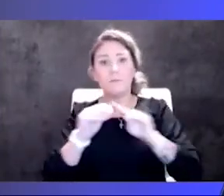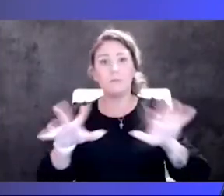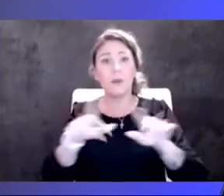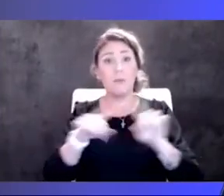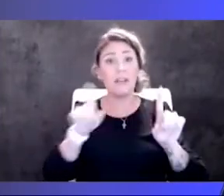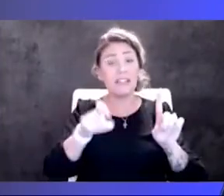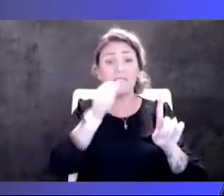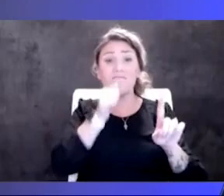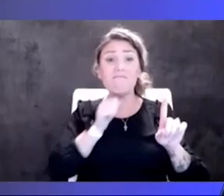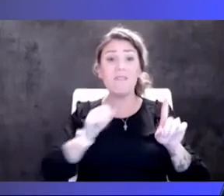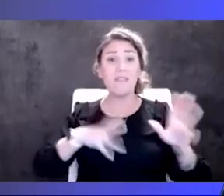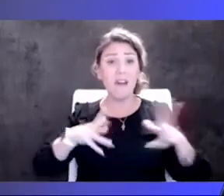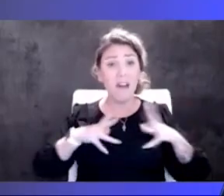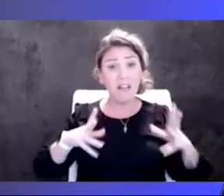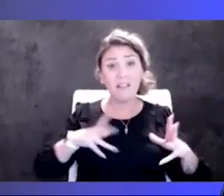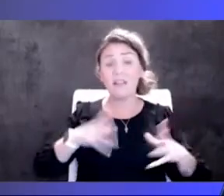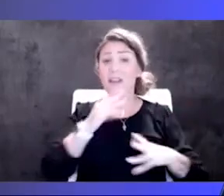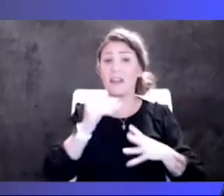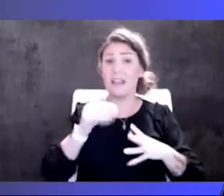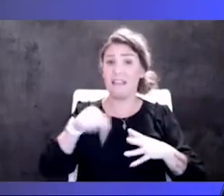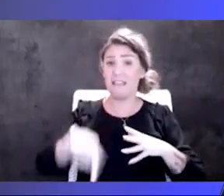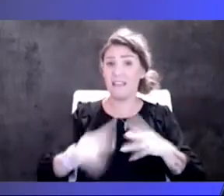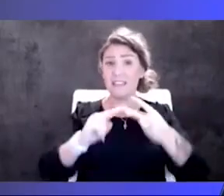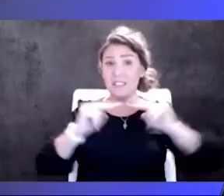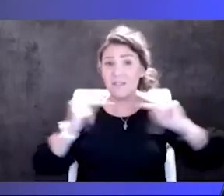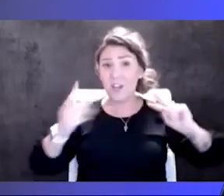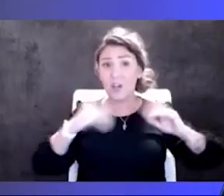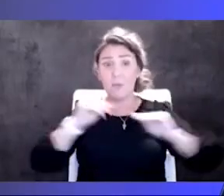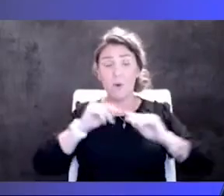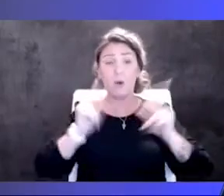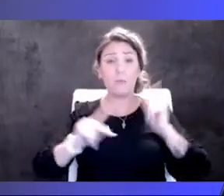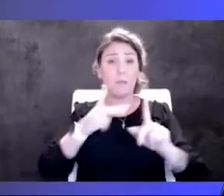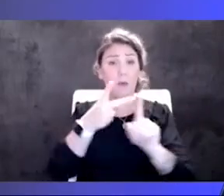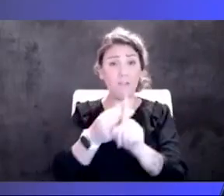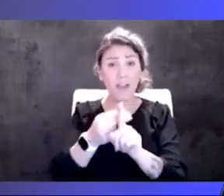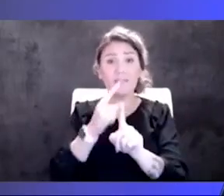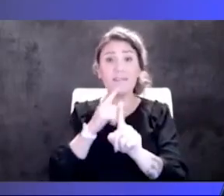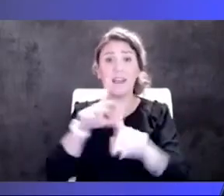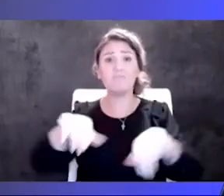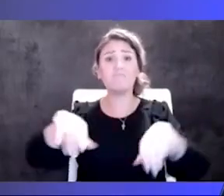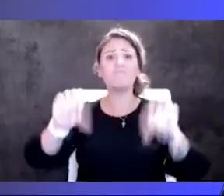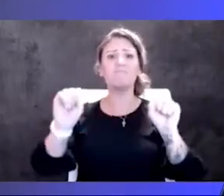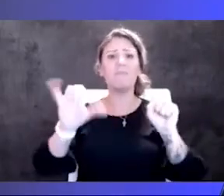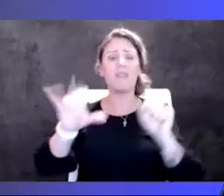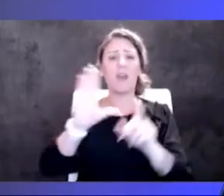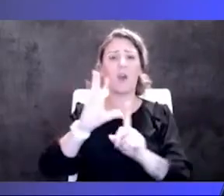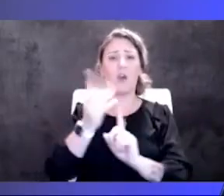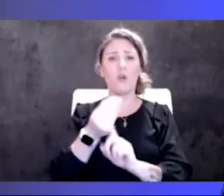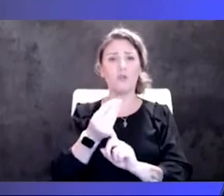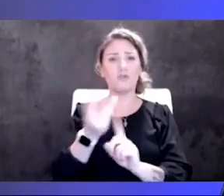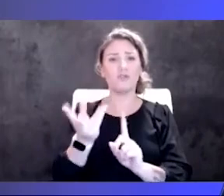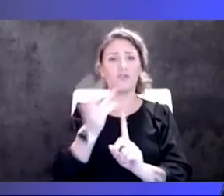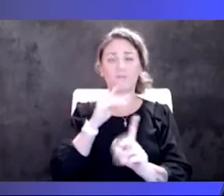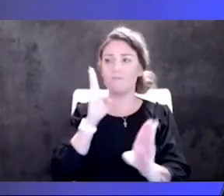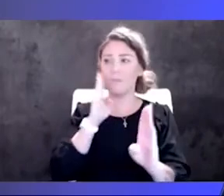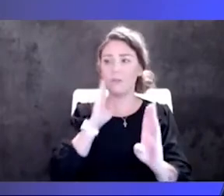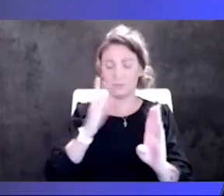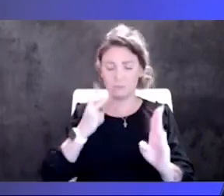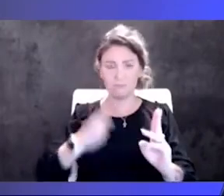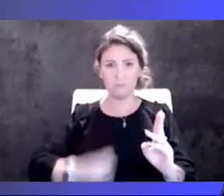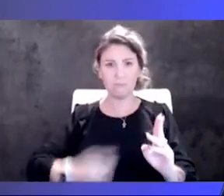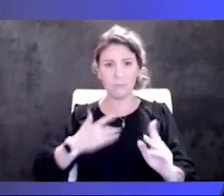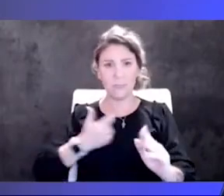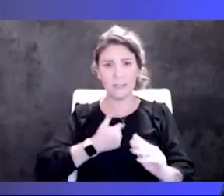season. We need to get through this variant. We need to get more people vaccinated and adopt that culture of paying attention to yourself and the people around you.